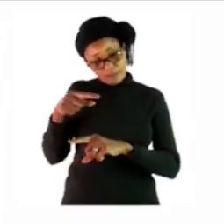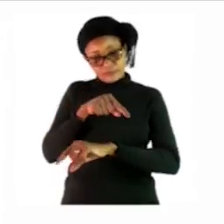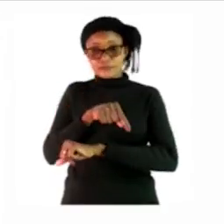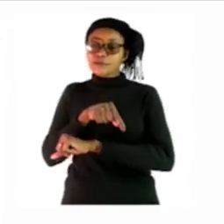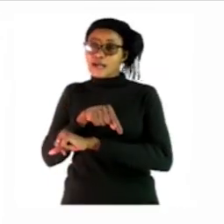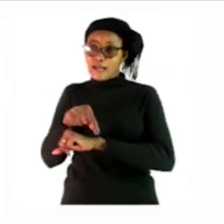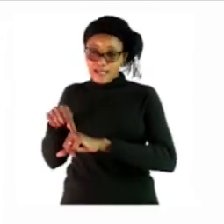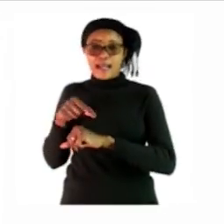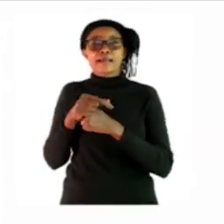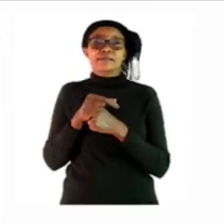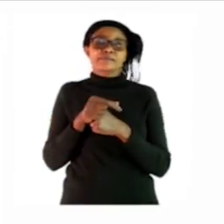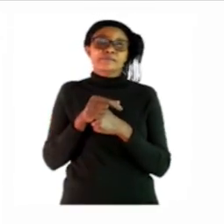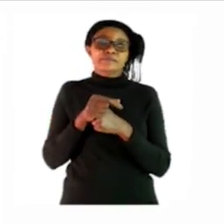line